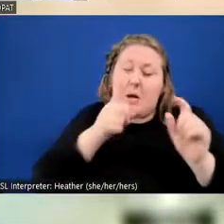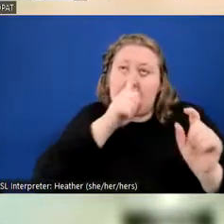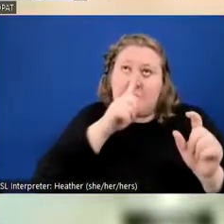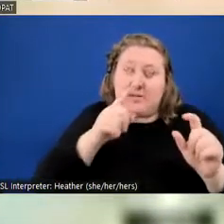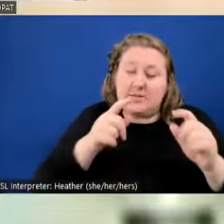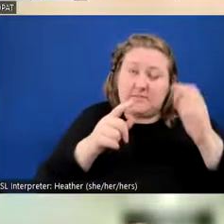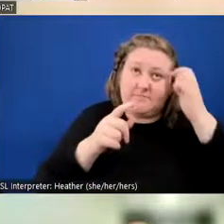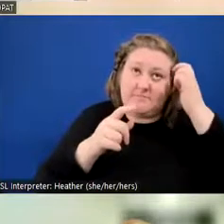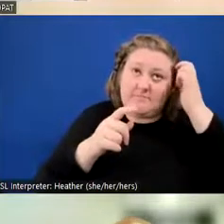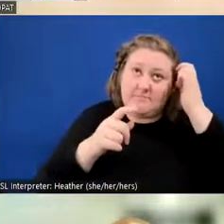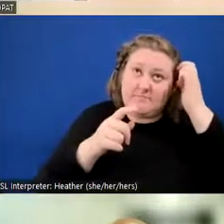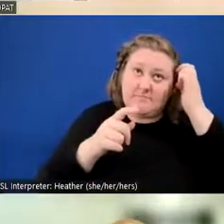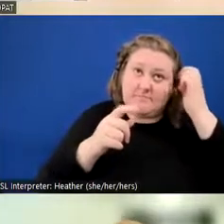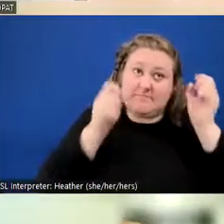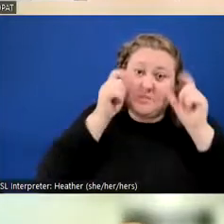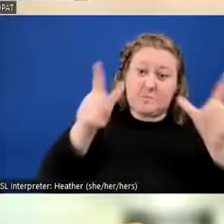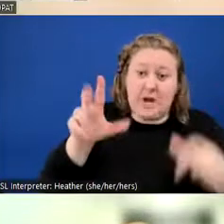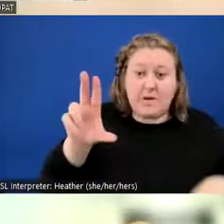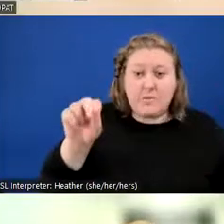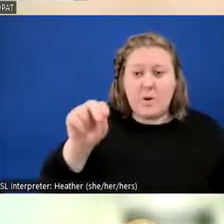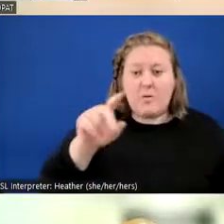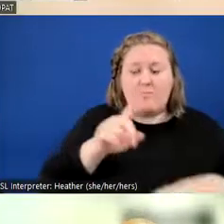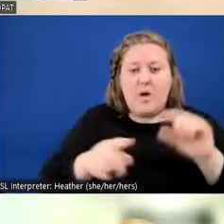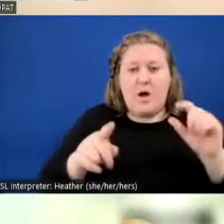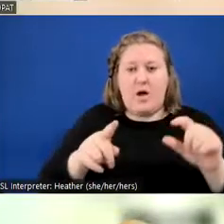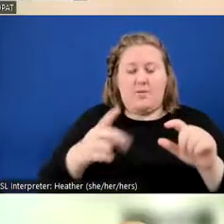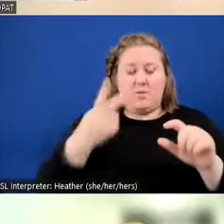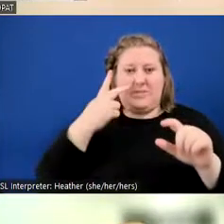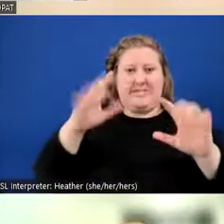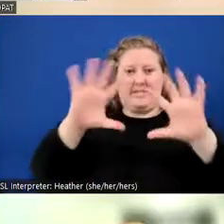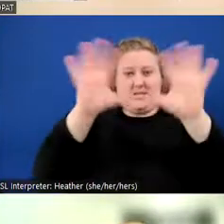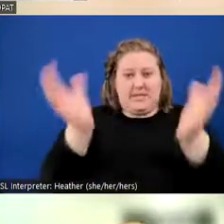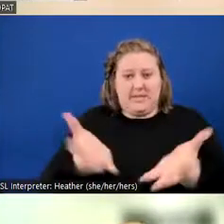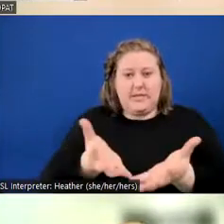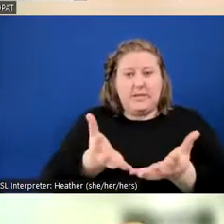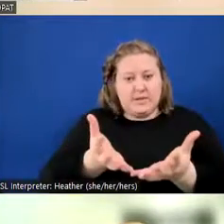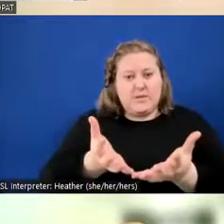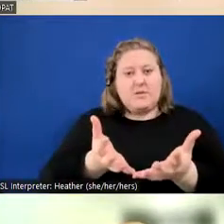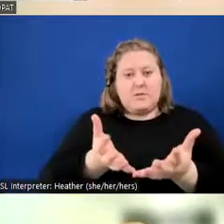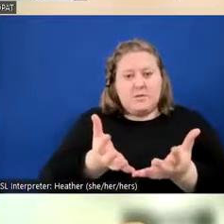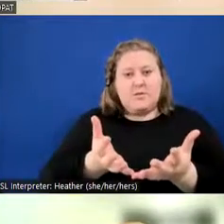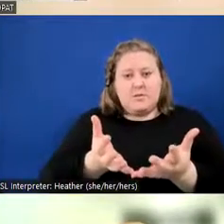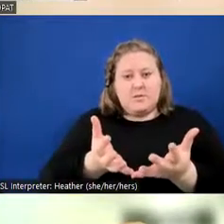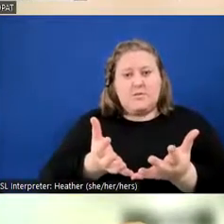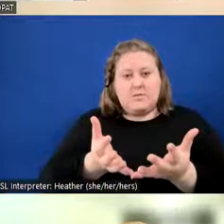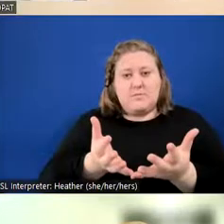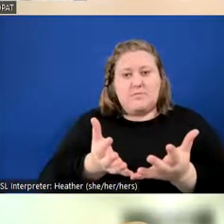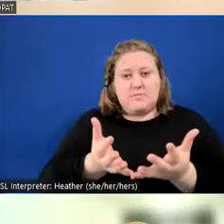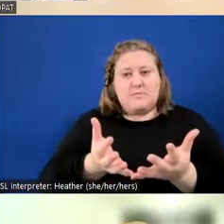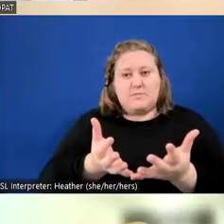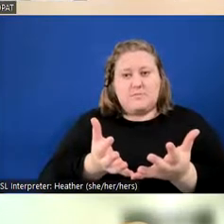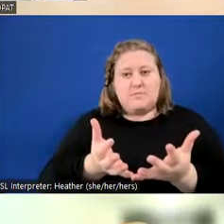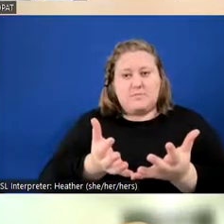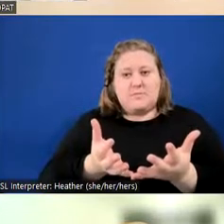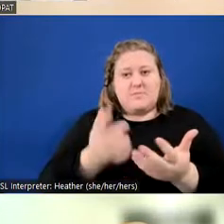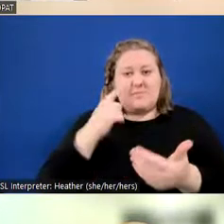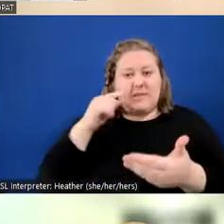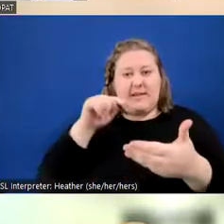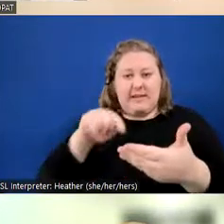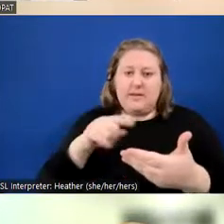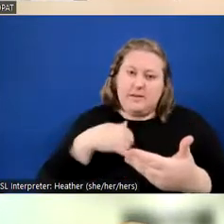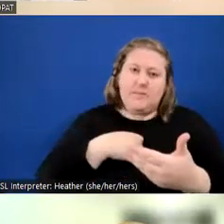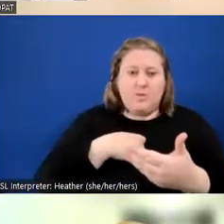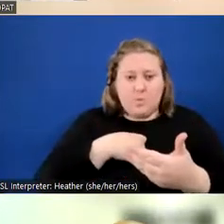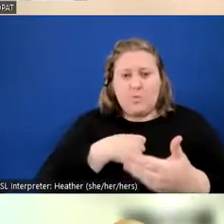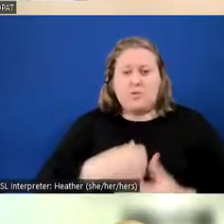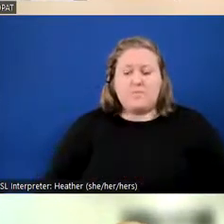seeing it all in a, in this format. But I